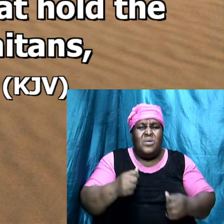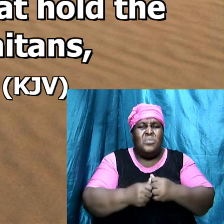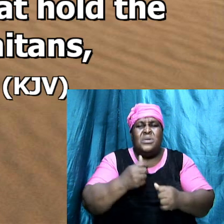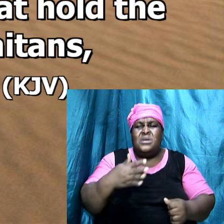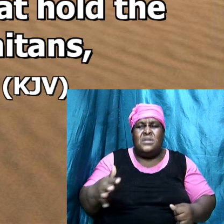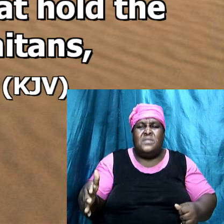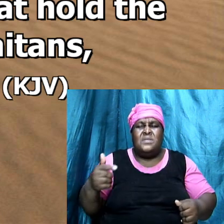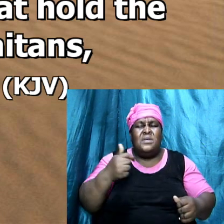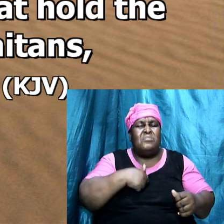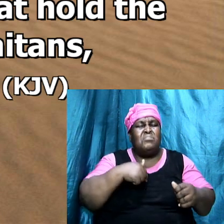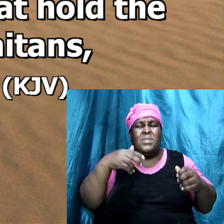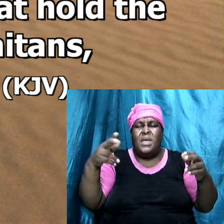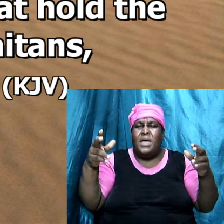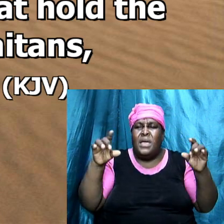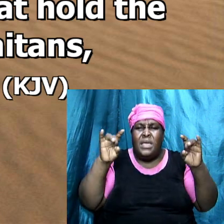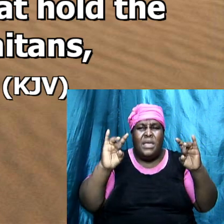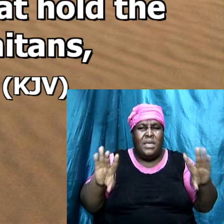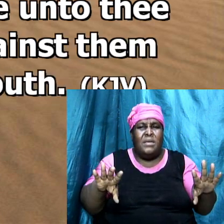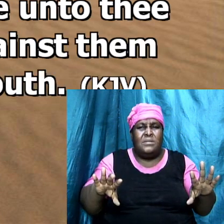hate?